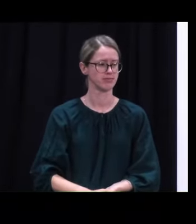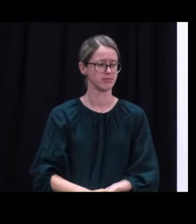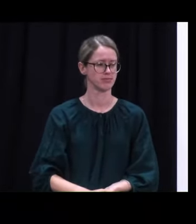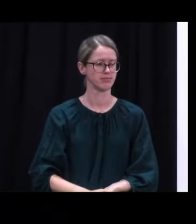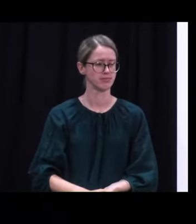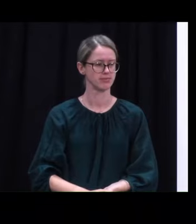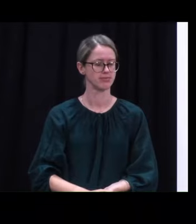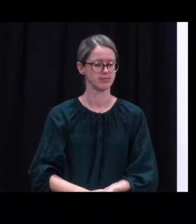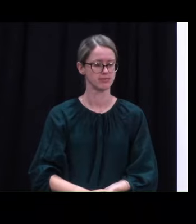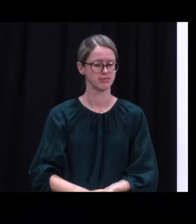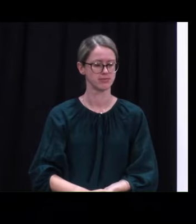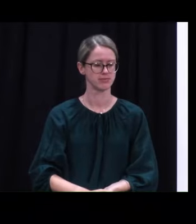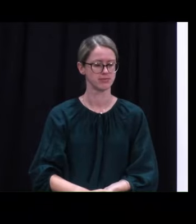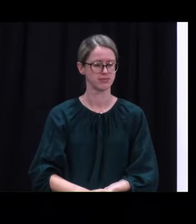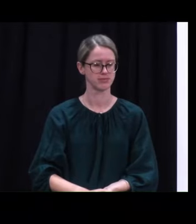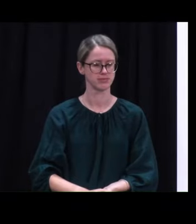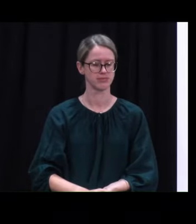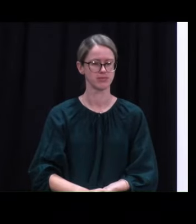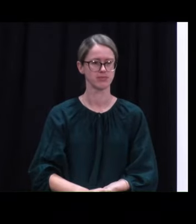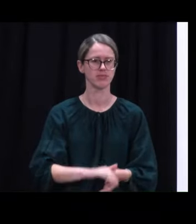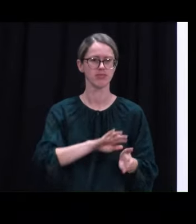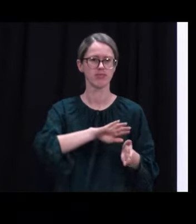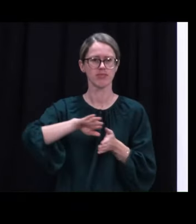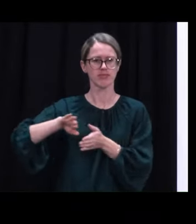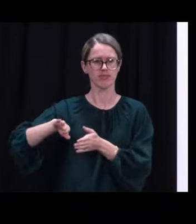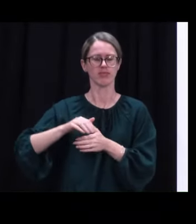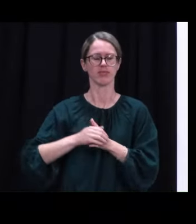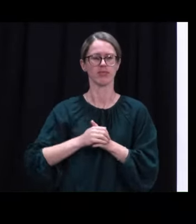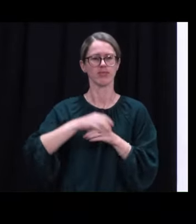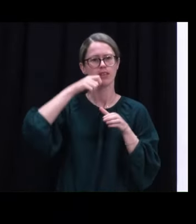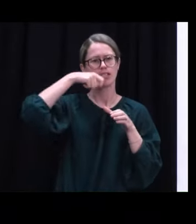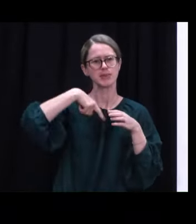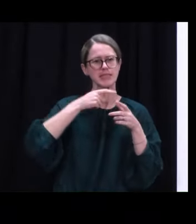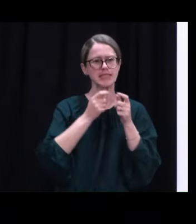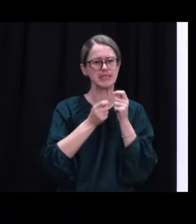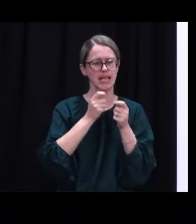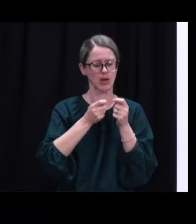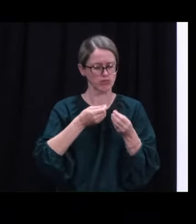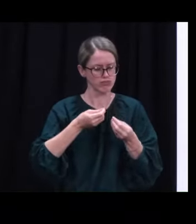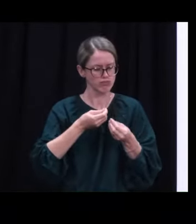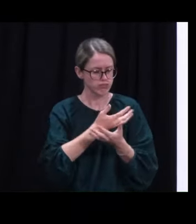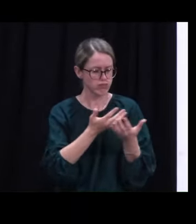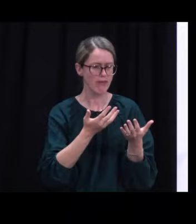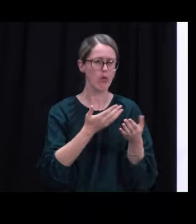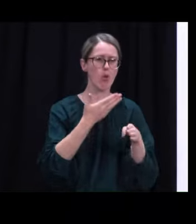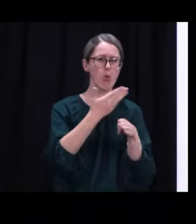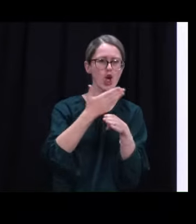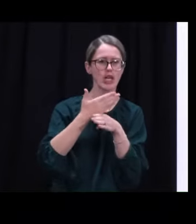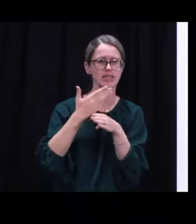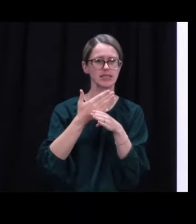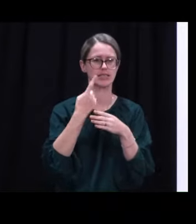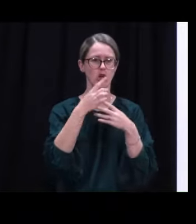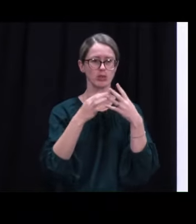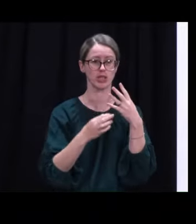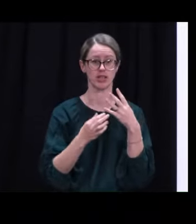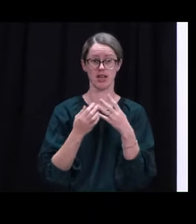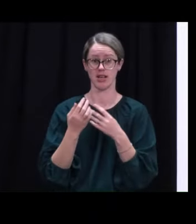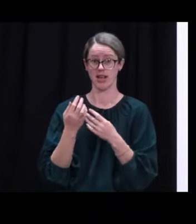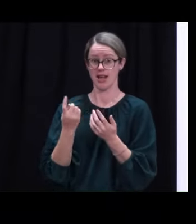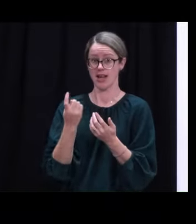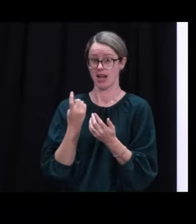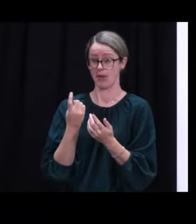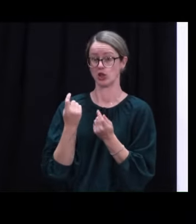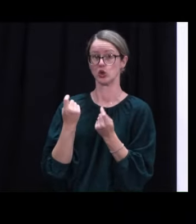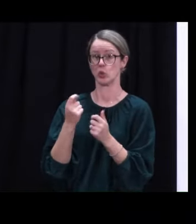We're accelerating the rollout of saliva testing as an option for more workers. We are currently finalising a contract with a